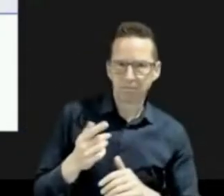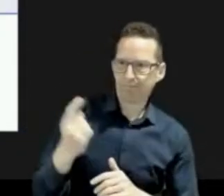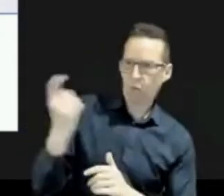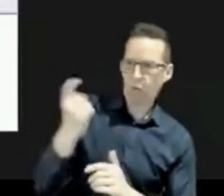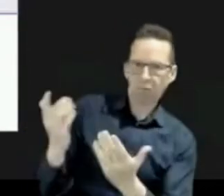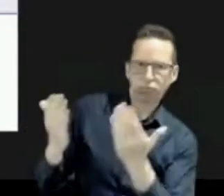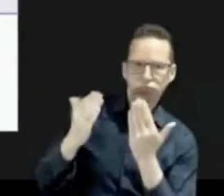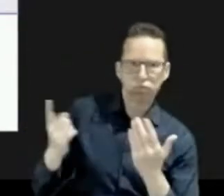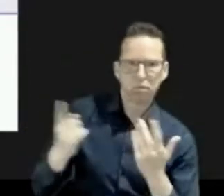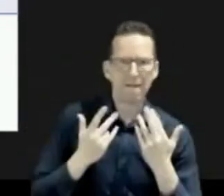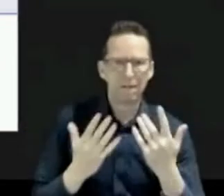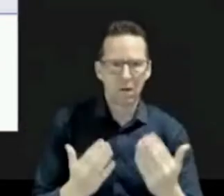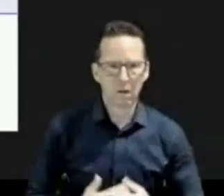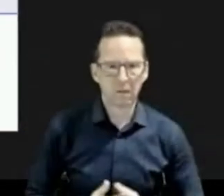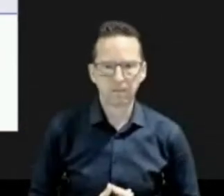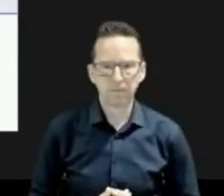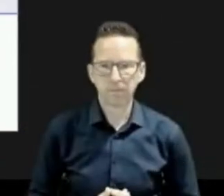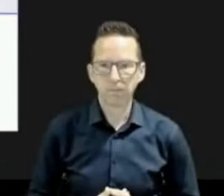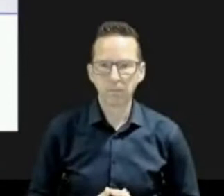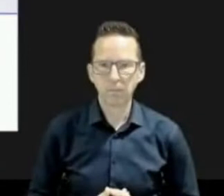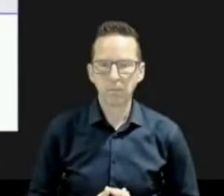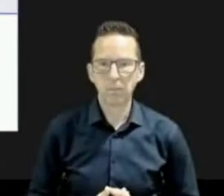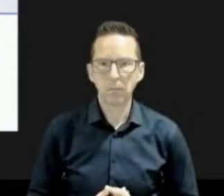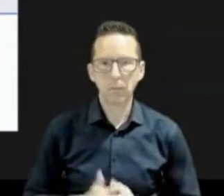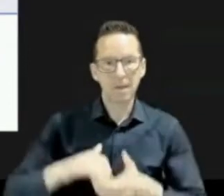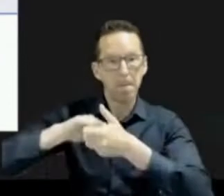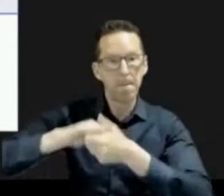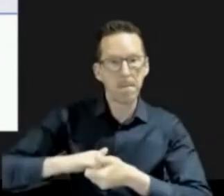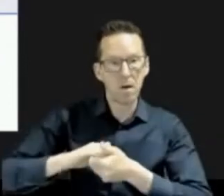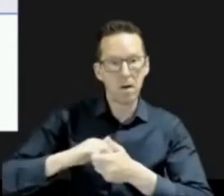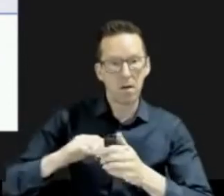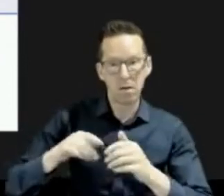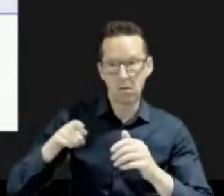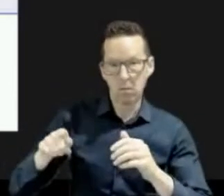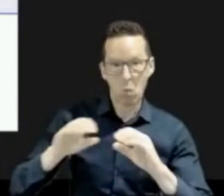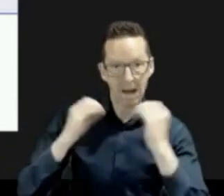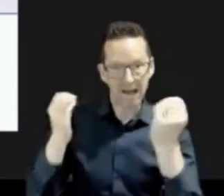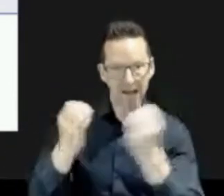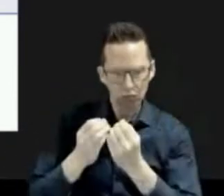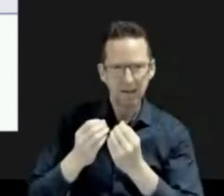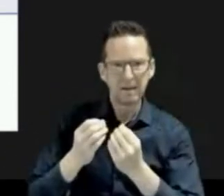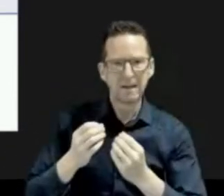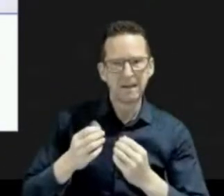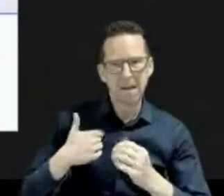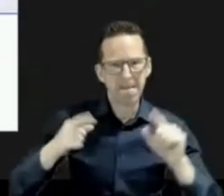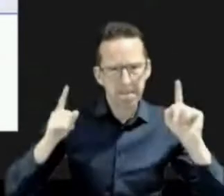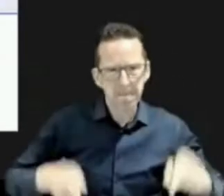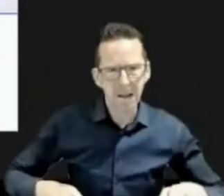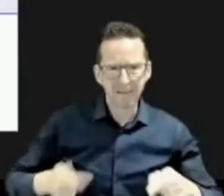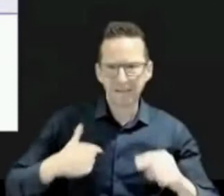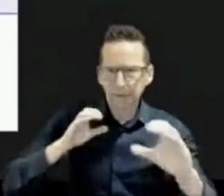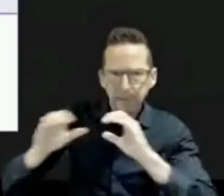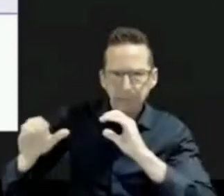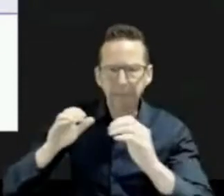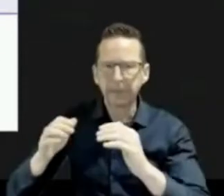Communication with partners became more challenging as the scope of the disaster increased. Strategic planning well in advance for multi-hazard